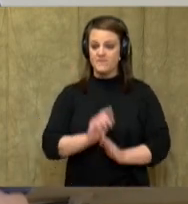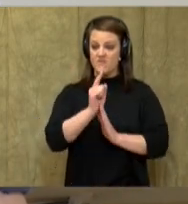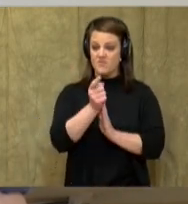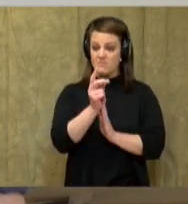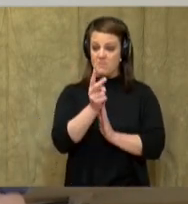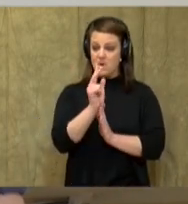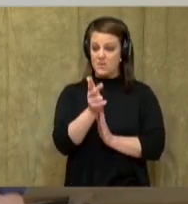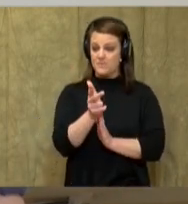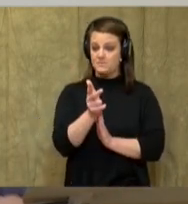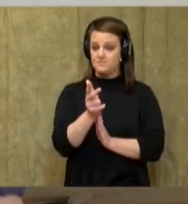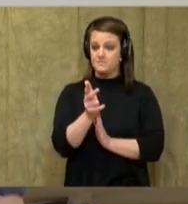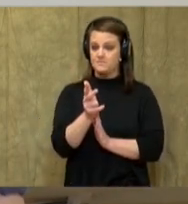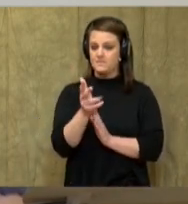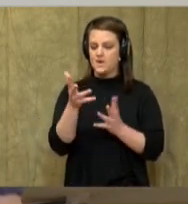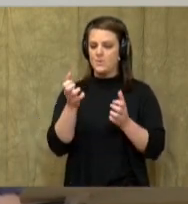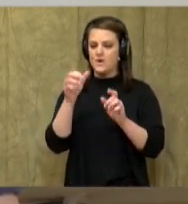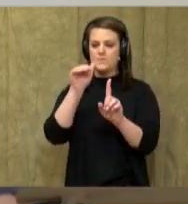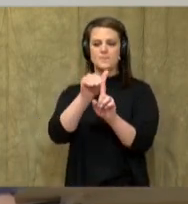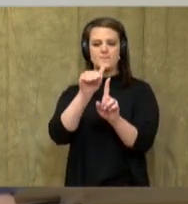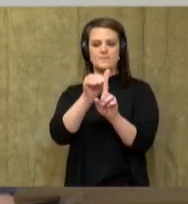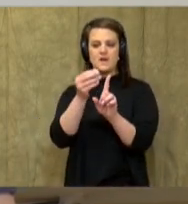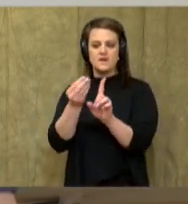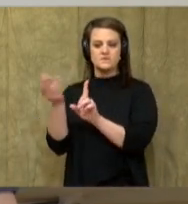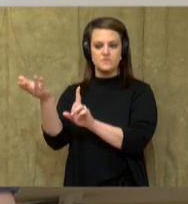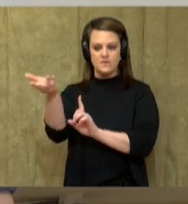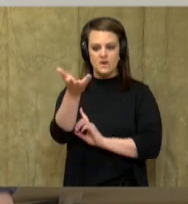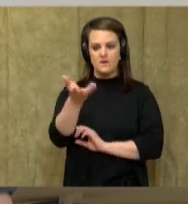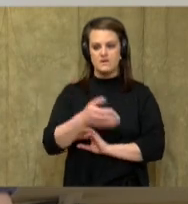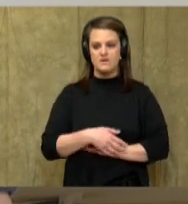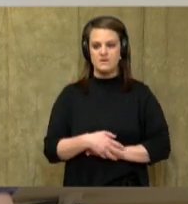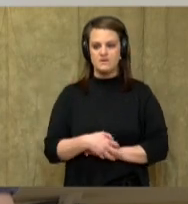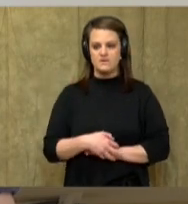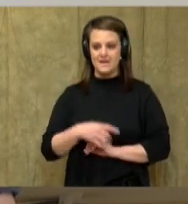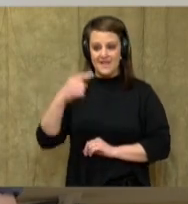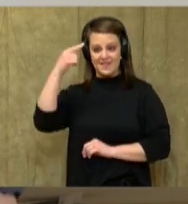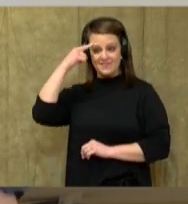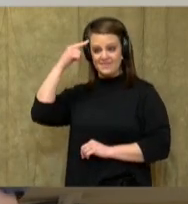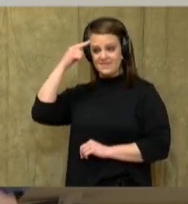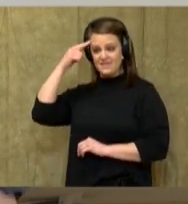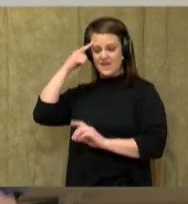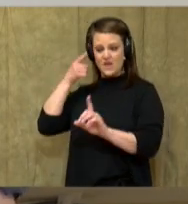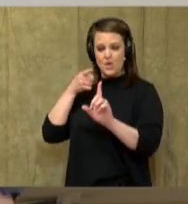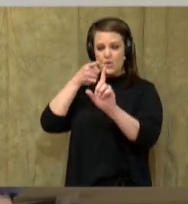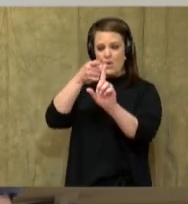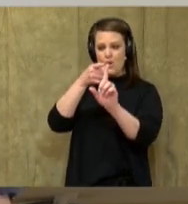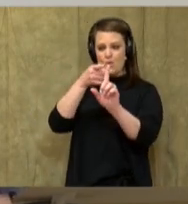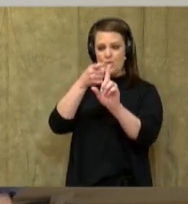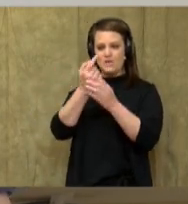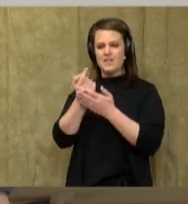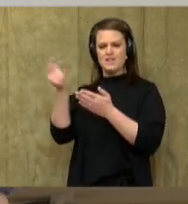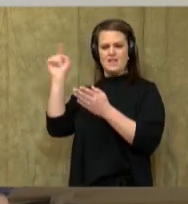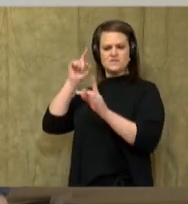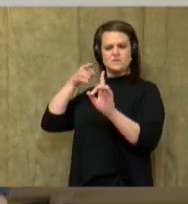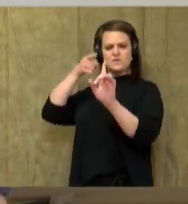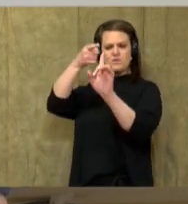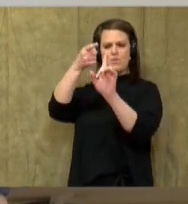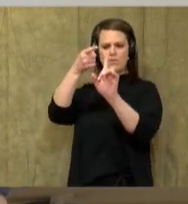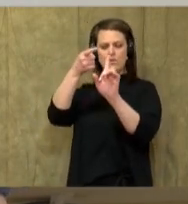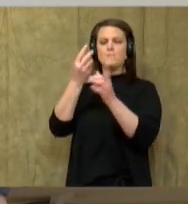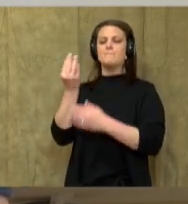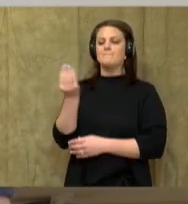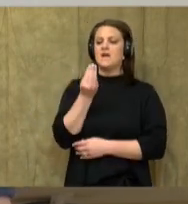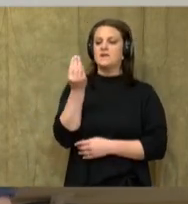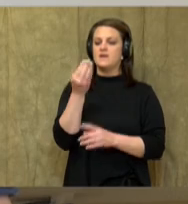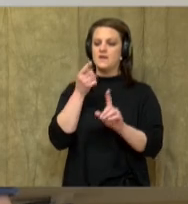I want to just remind you really quickly, and I think my goal last week was met, or excuse me, on